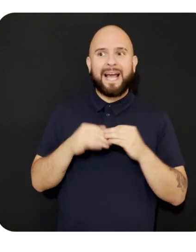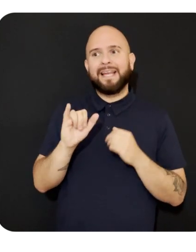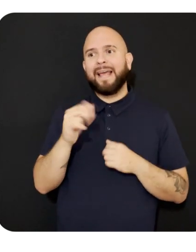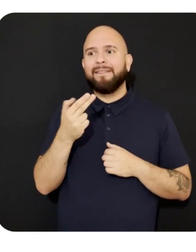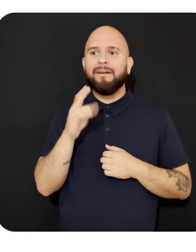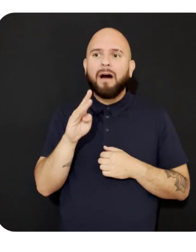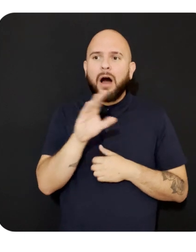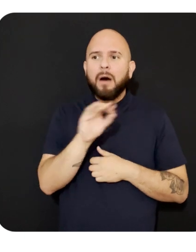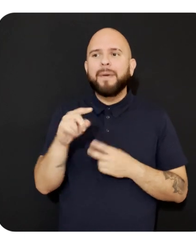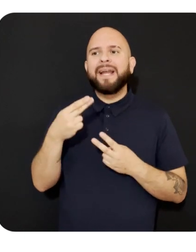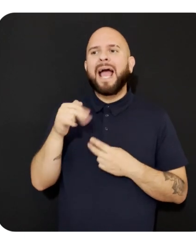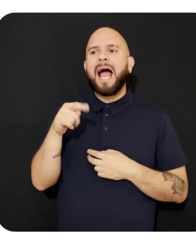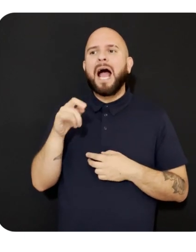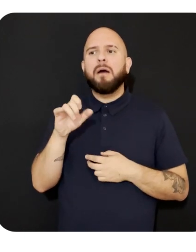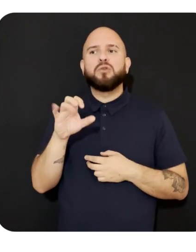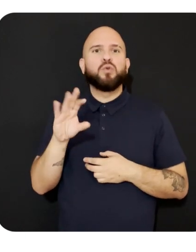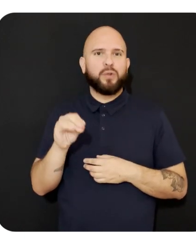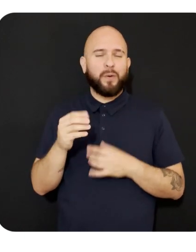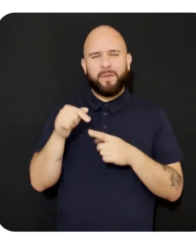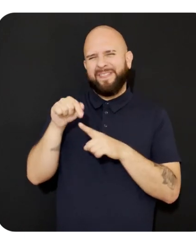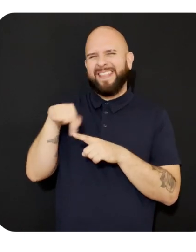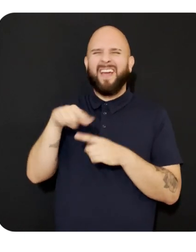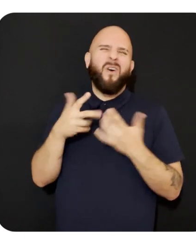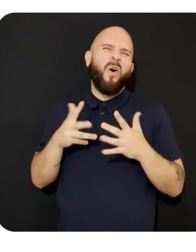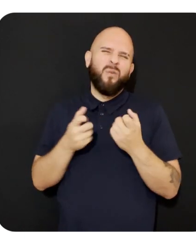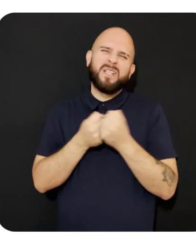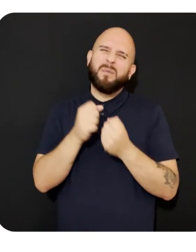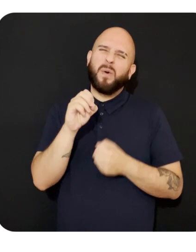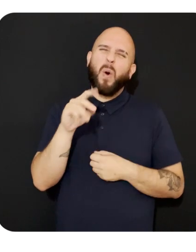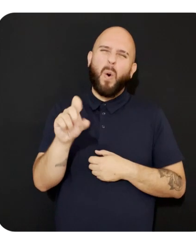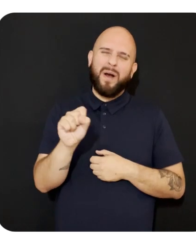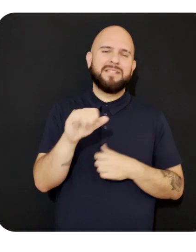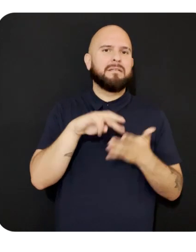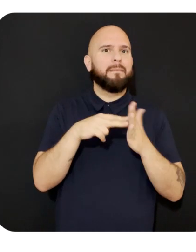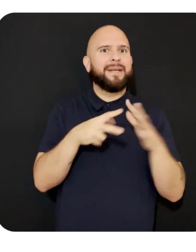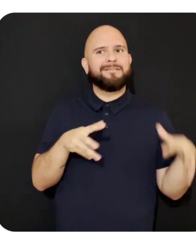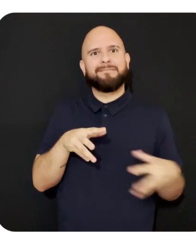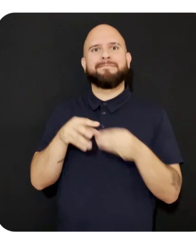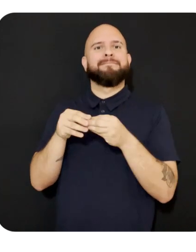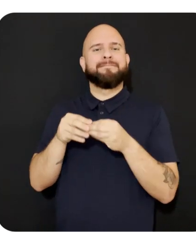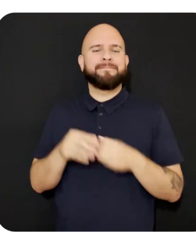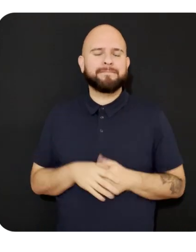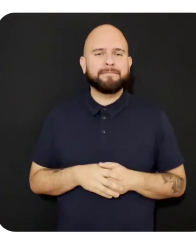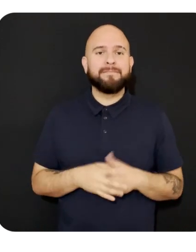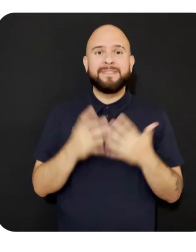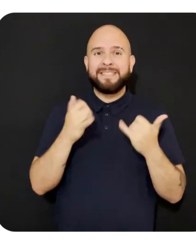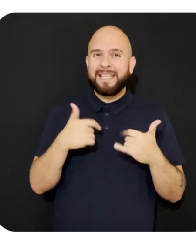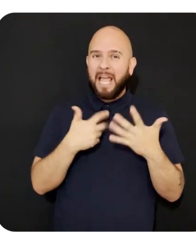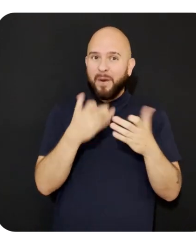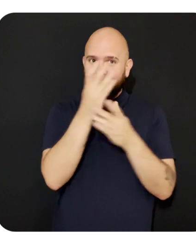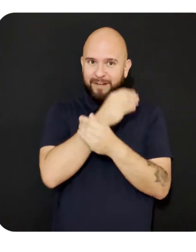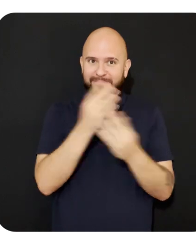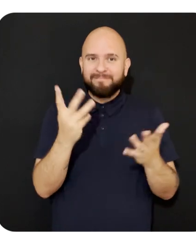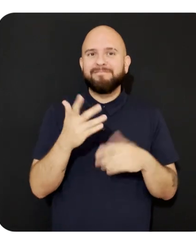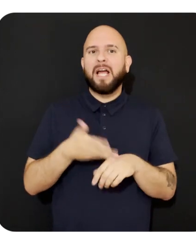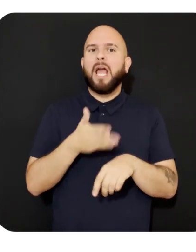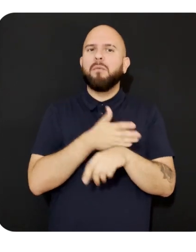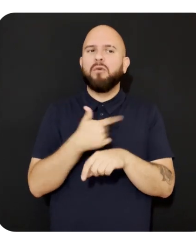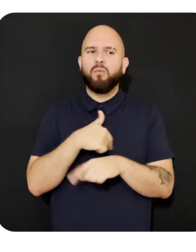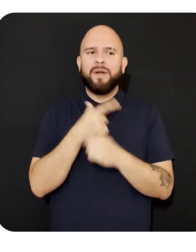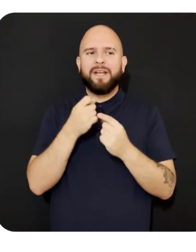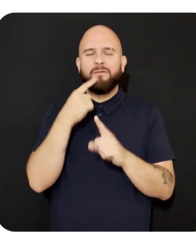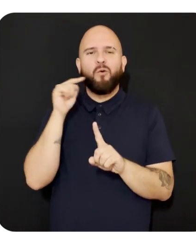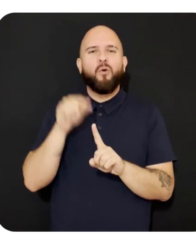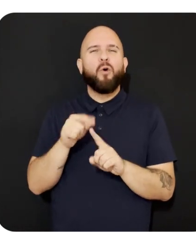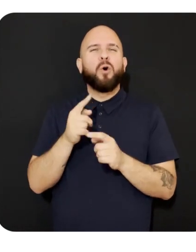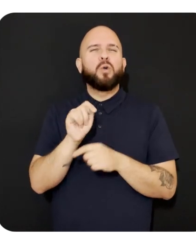and Haptic Studio, who already support Mac OS. Now, I'd like to share some improvements we've made to tools that